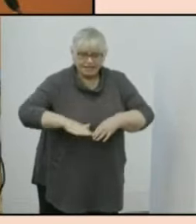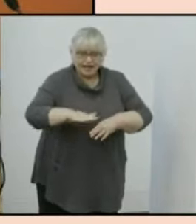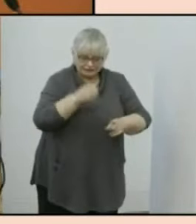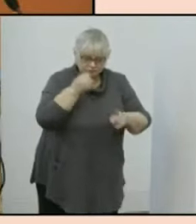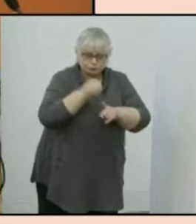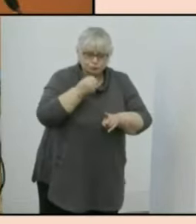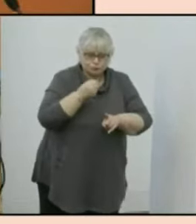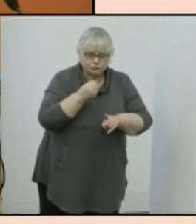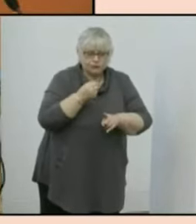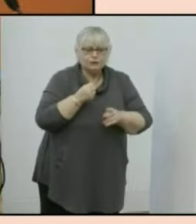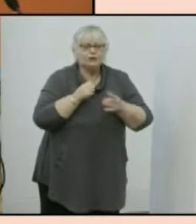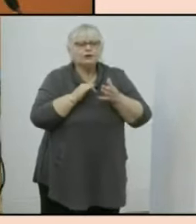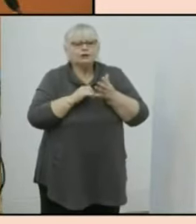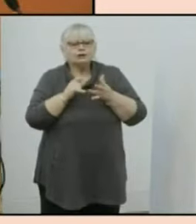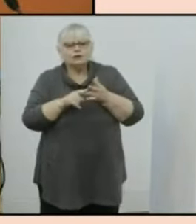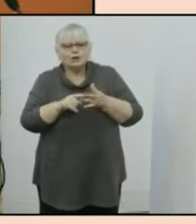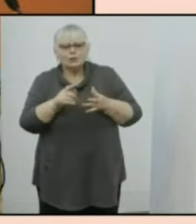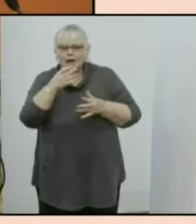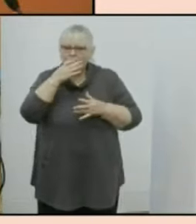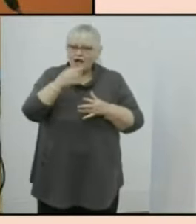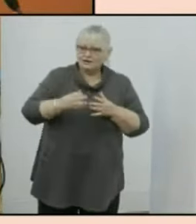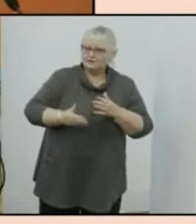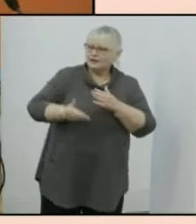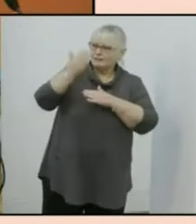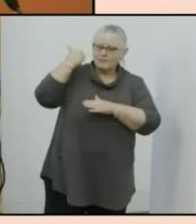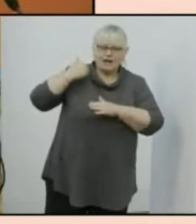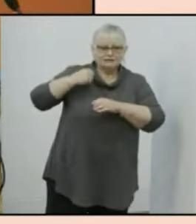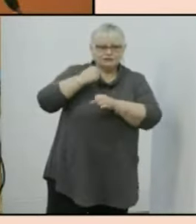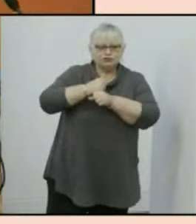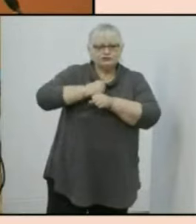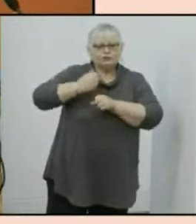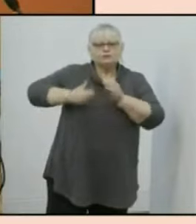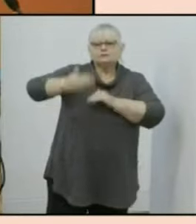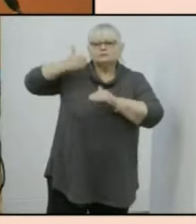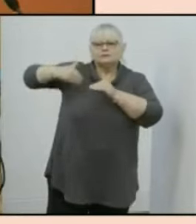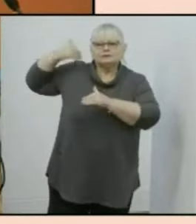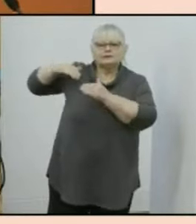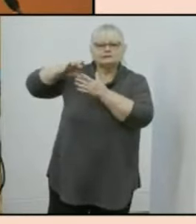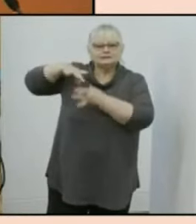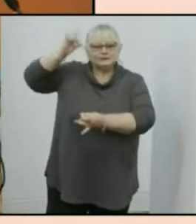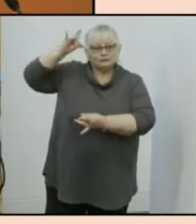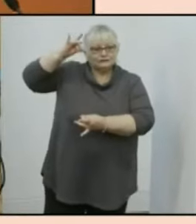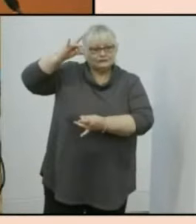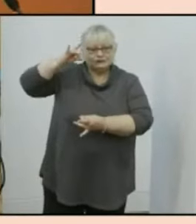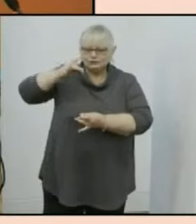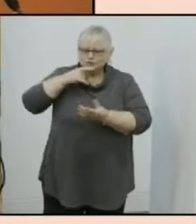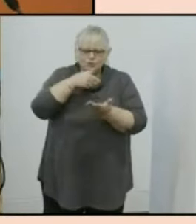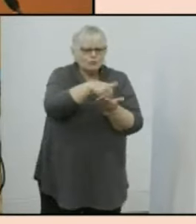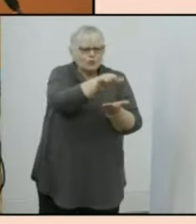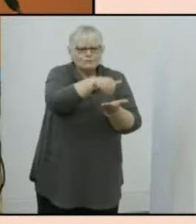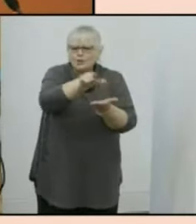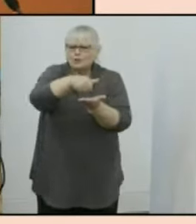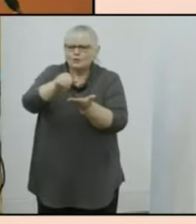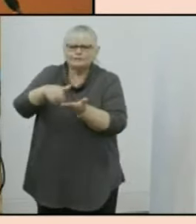so we call upon our past generations our ancestral spirits and to remove bad spirit from country